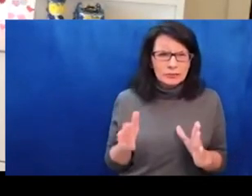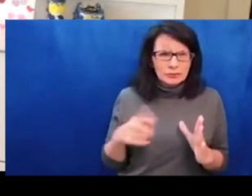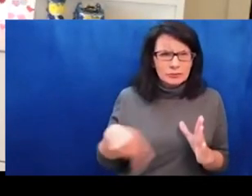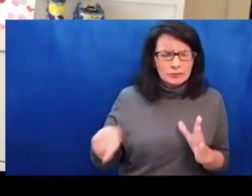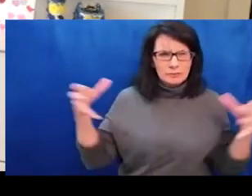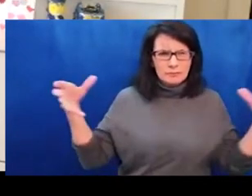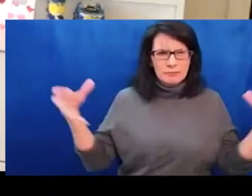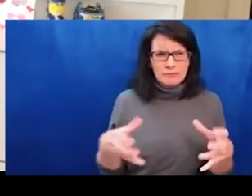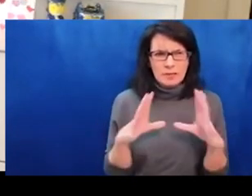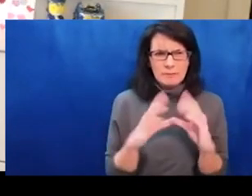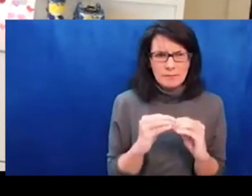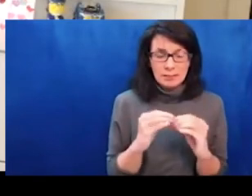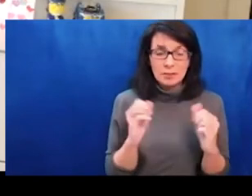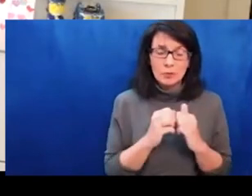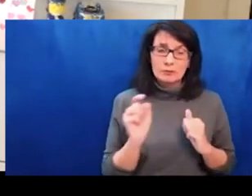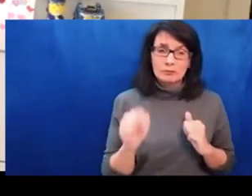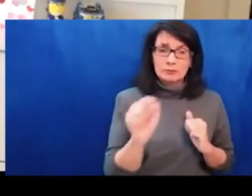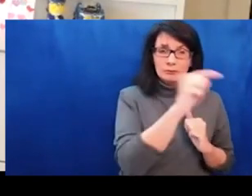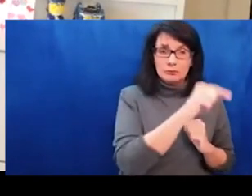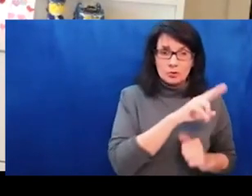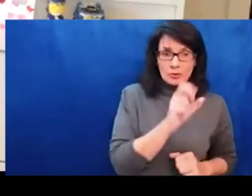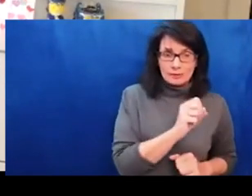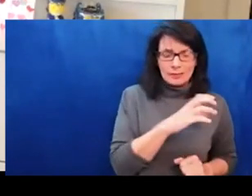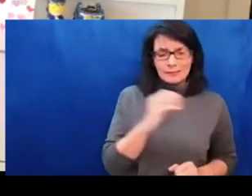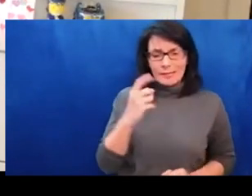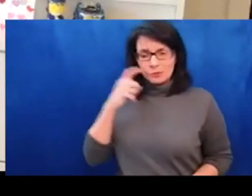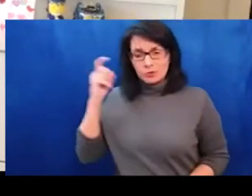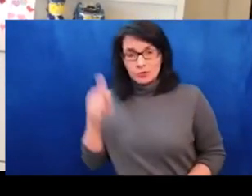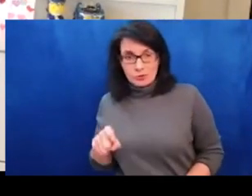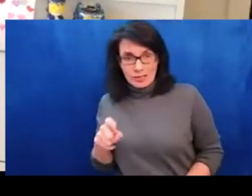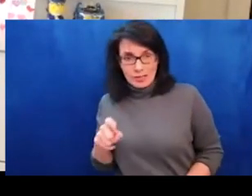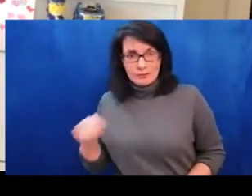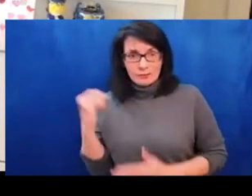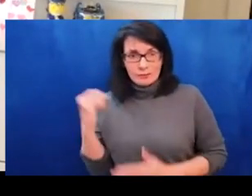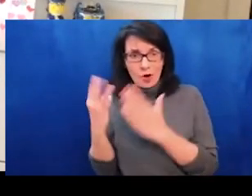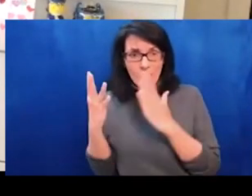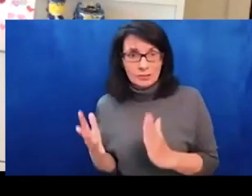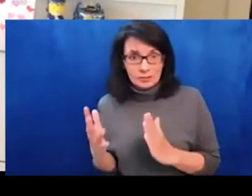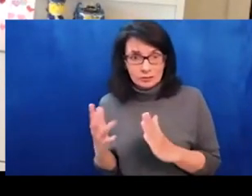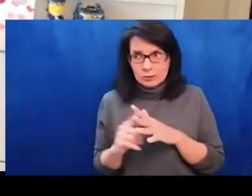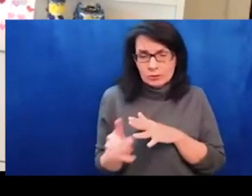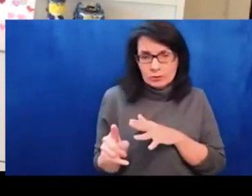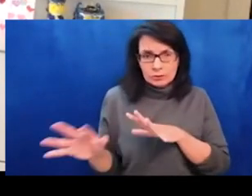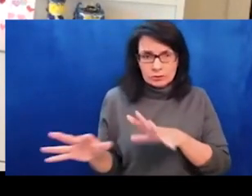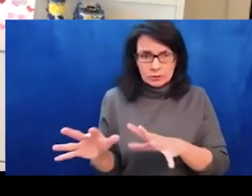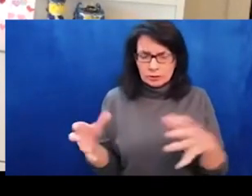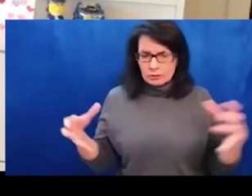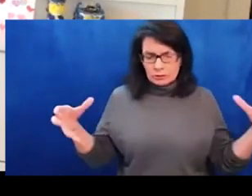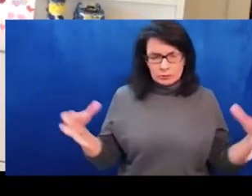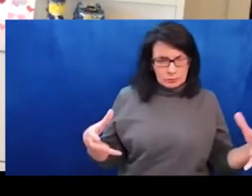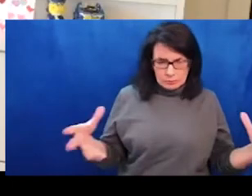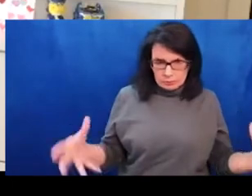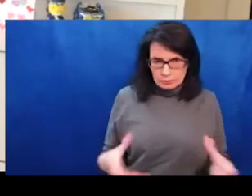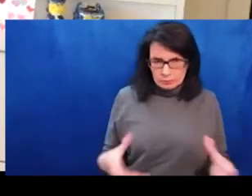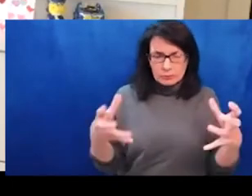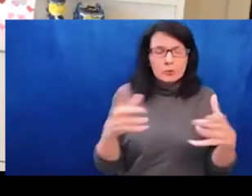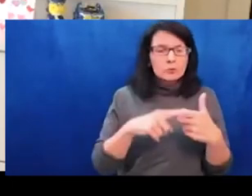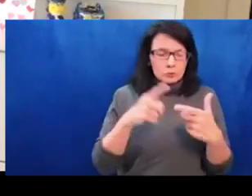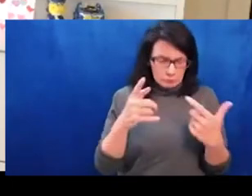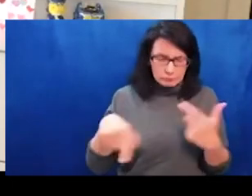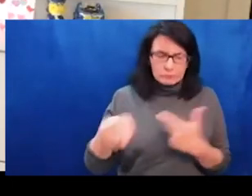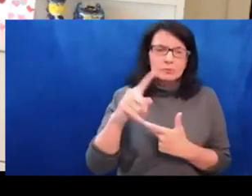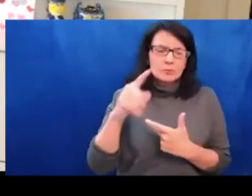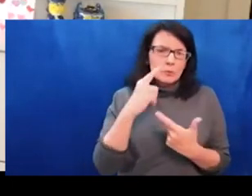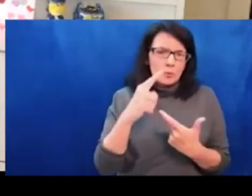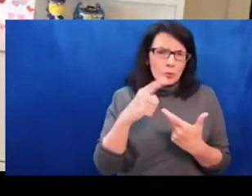solidarity from authorities. And we understand that Kyiv City Ballet will be able to be in residence in Paris for as long as needed.